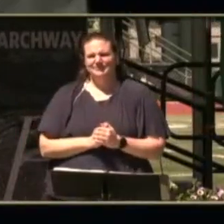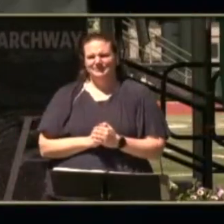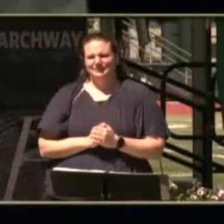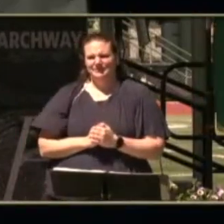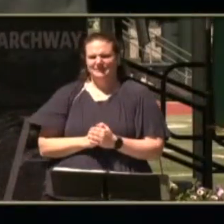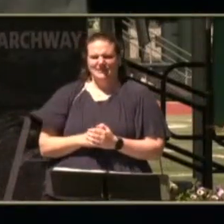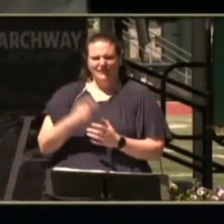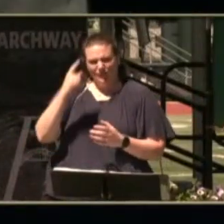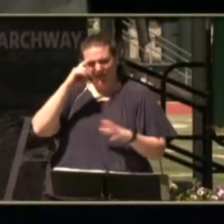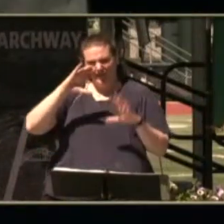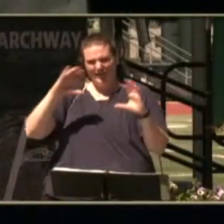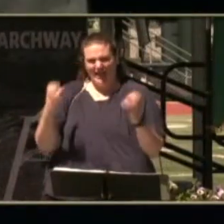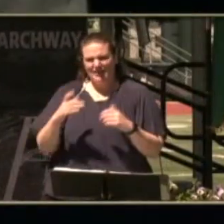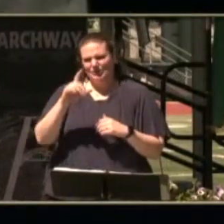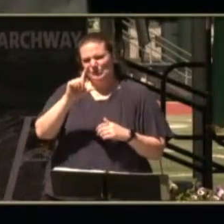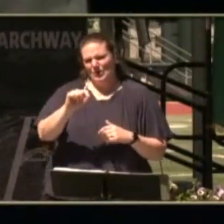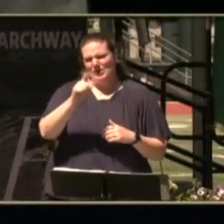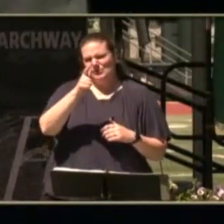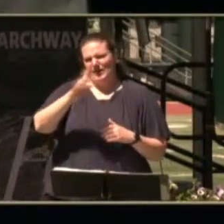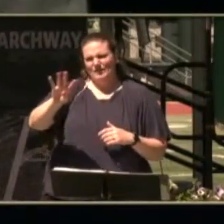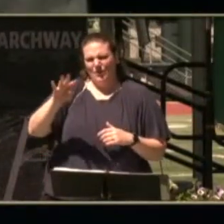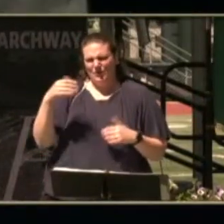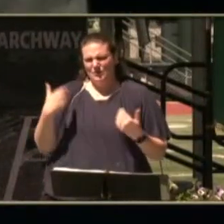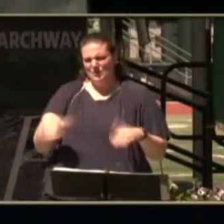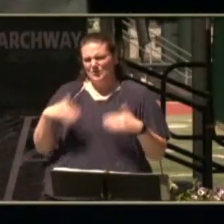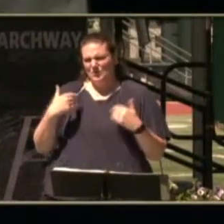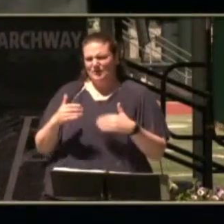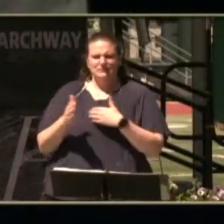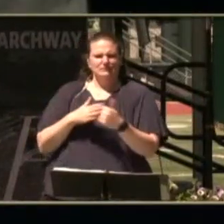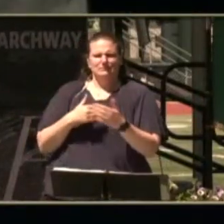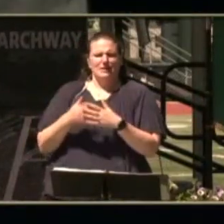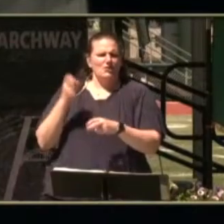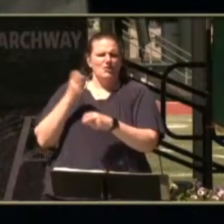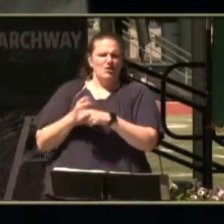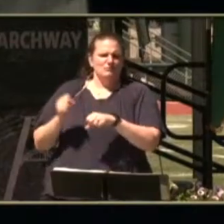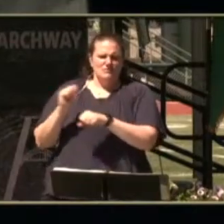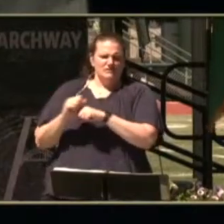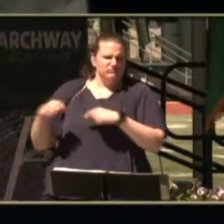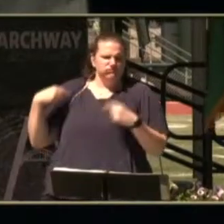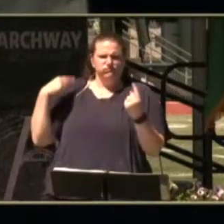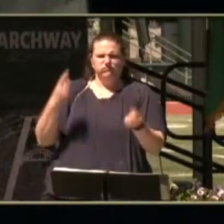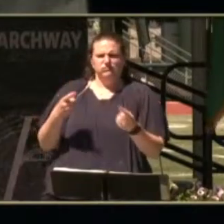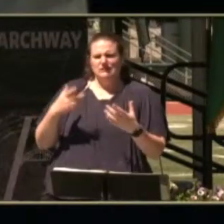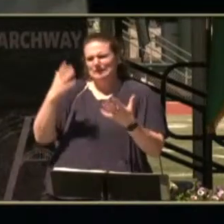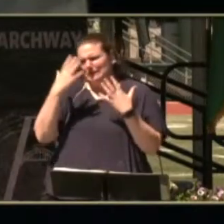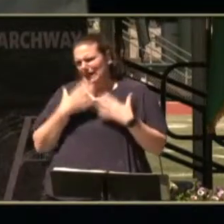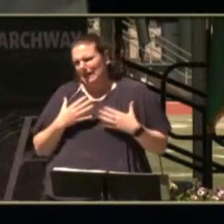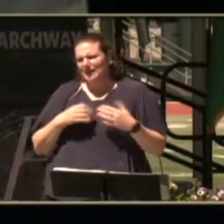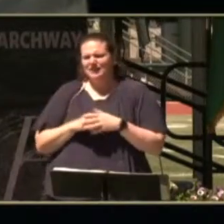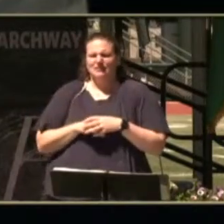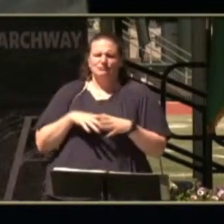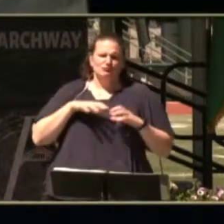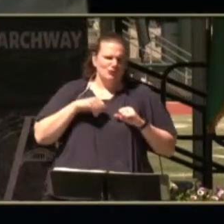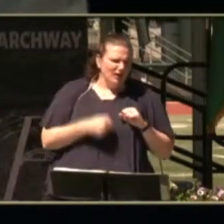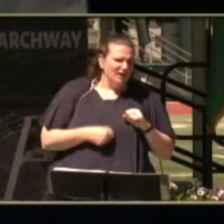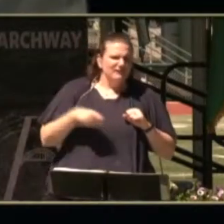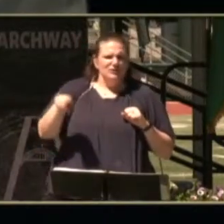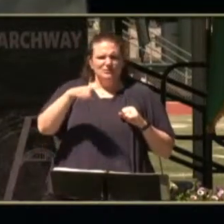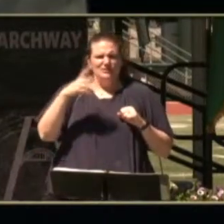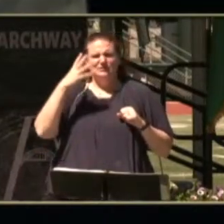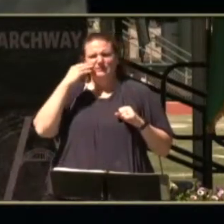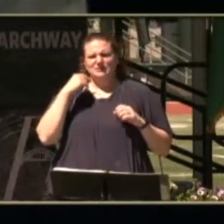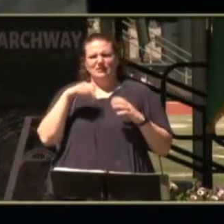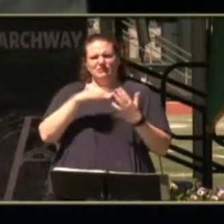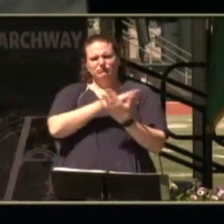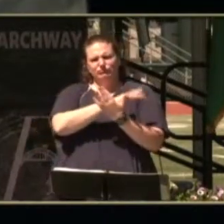to the class of 2024 despite some hard tasks sadness and grief that you encountered